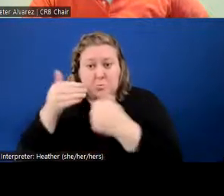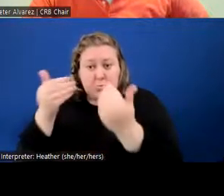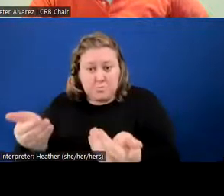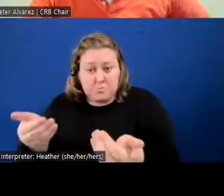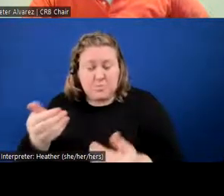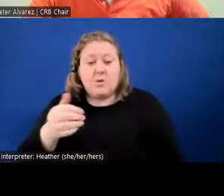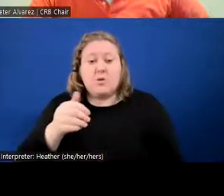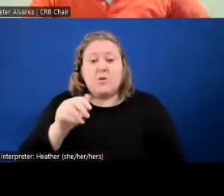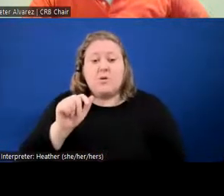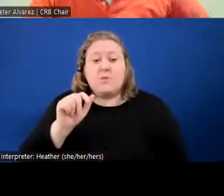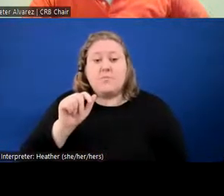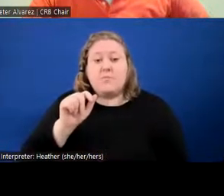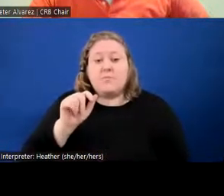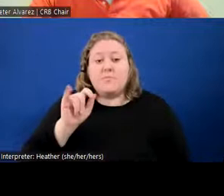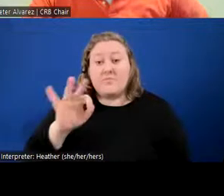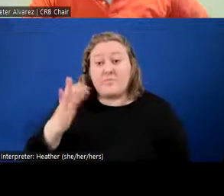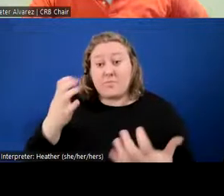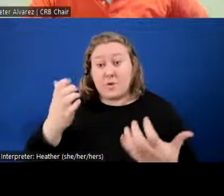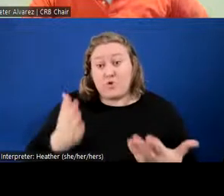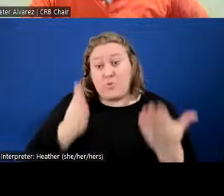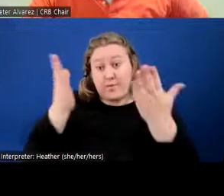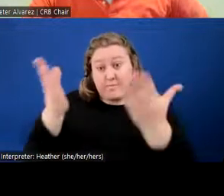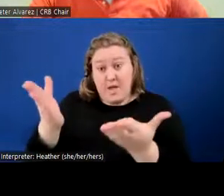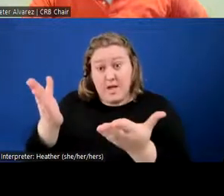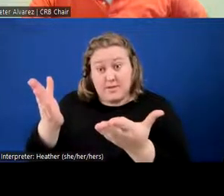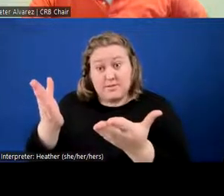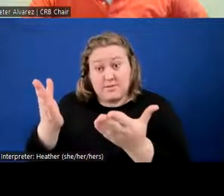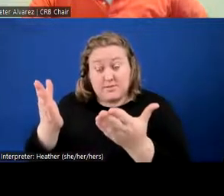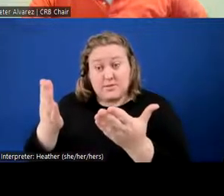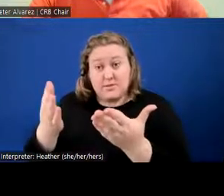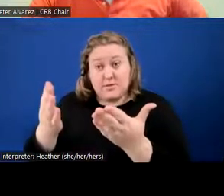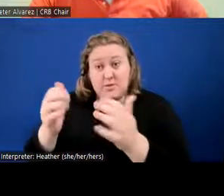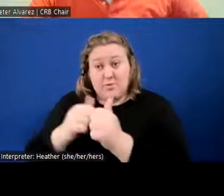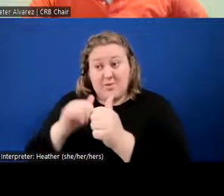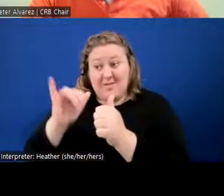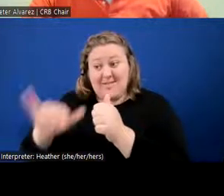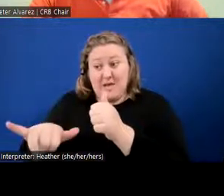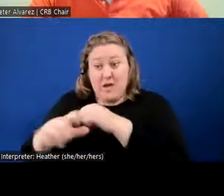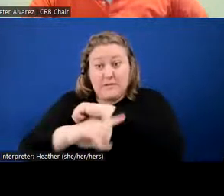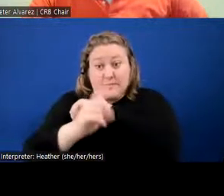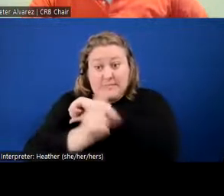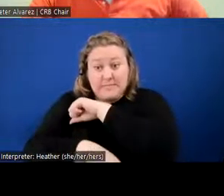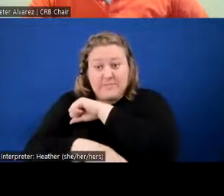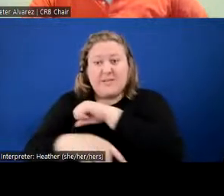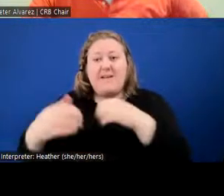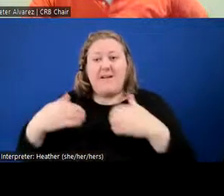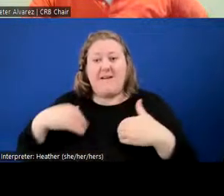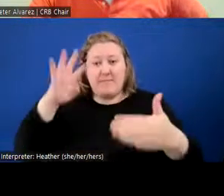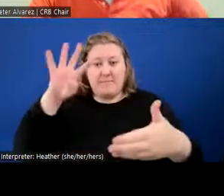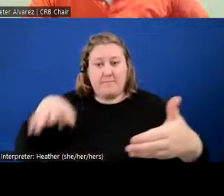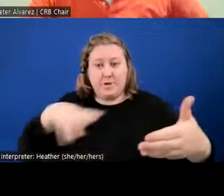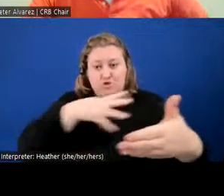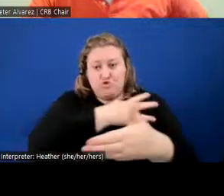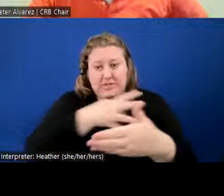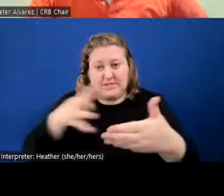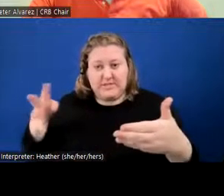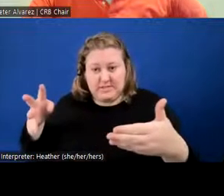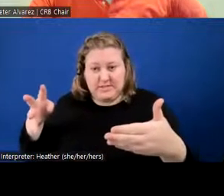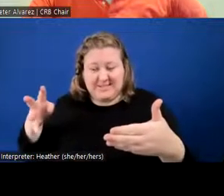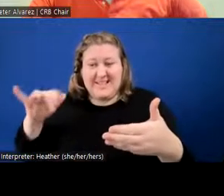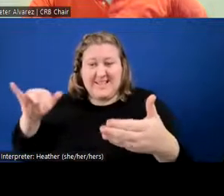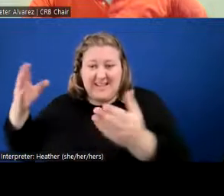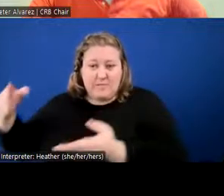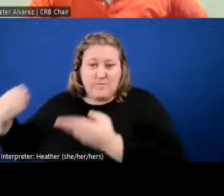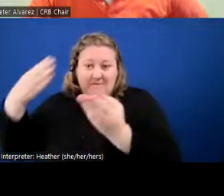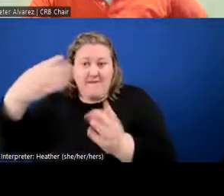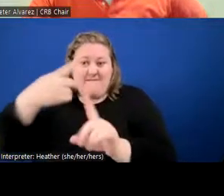a recommendation for discipline, they are to rely on a discipline matrix that is provided to them by the commissioner.